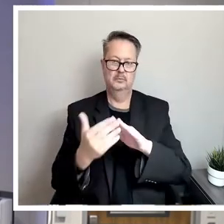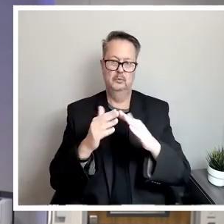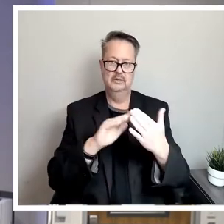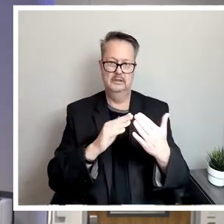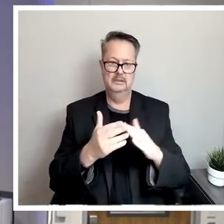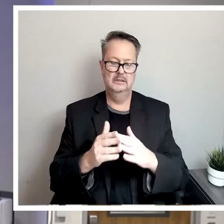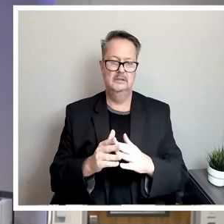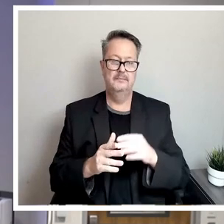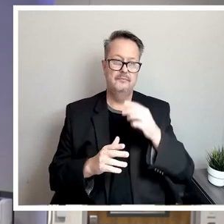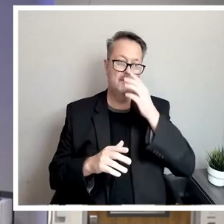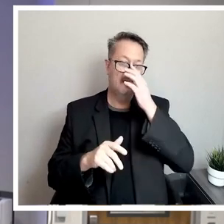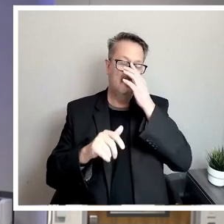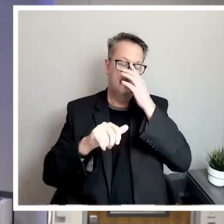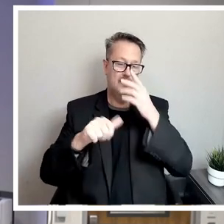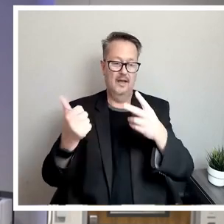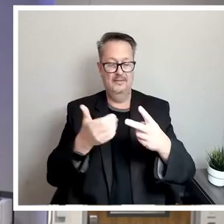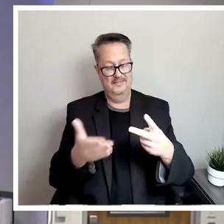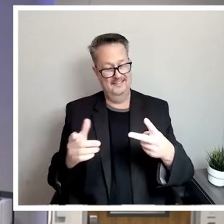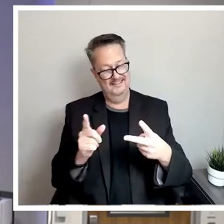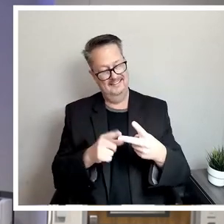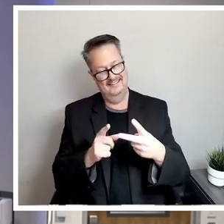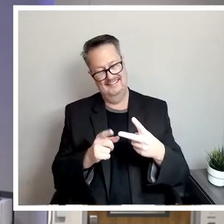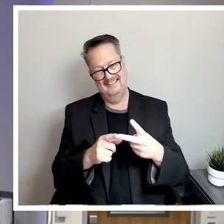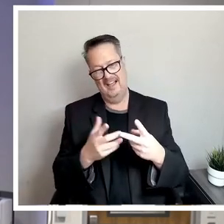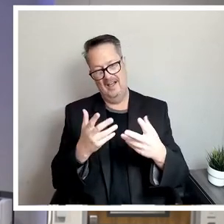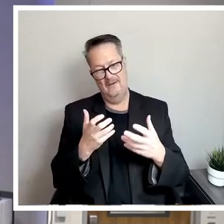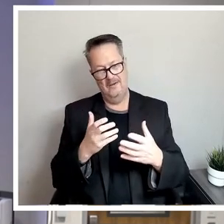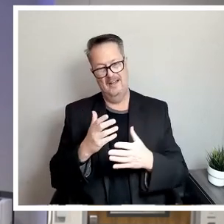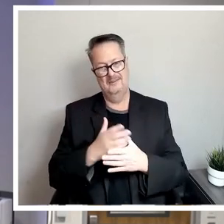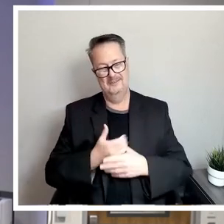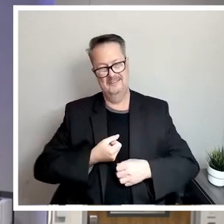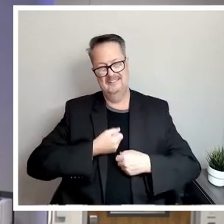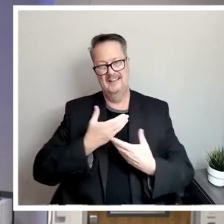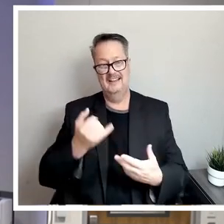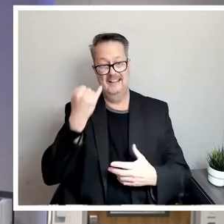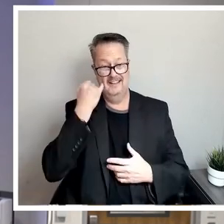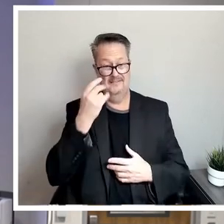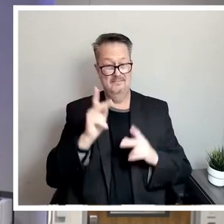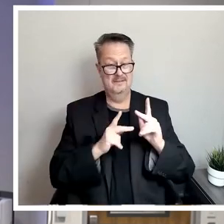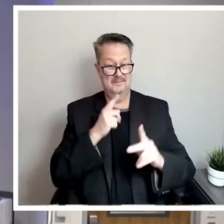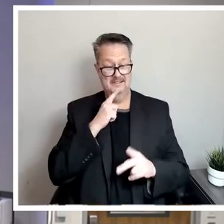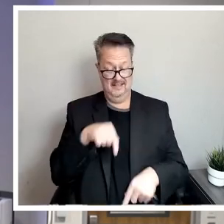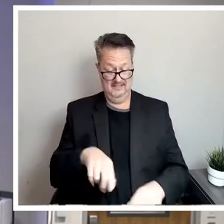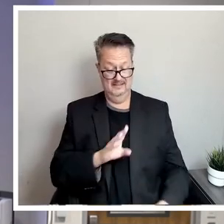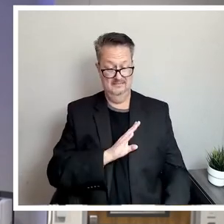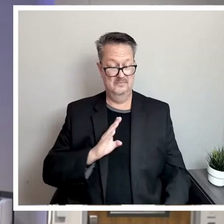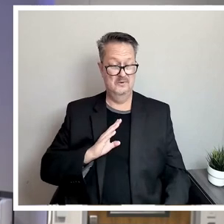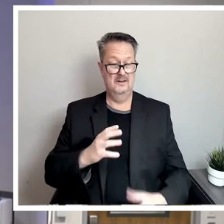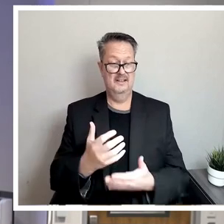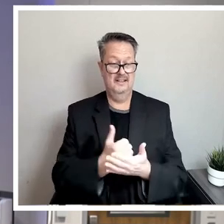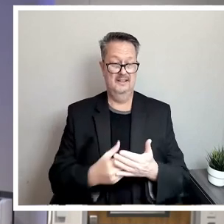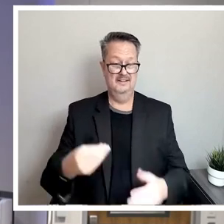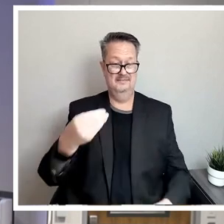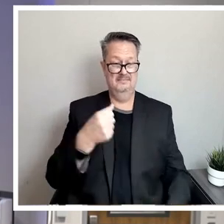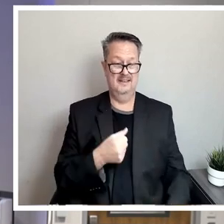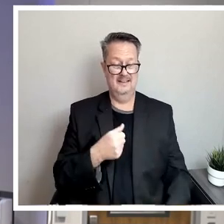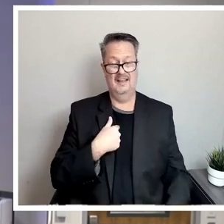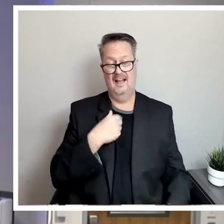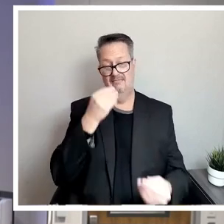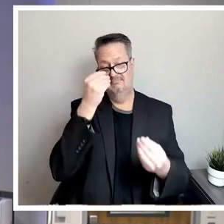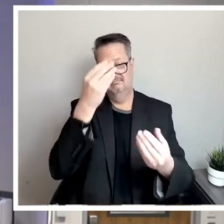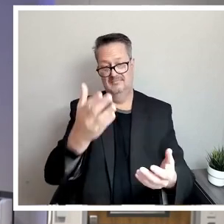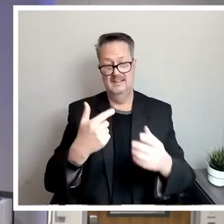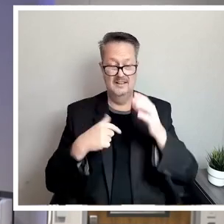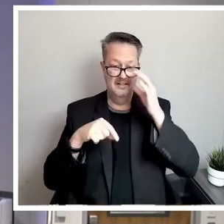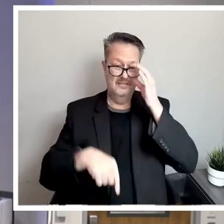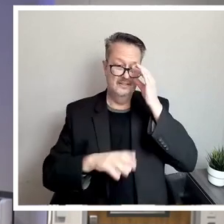And the other thing I want to share, if they say this board get paid, I can tell you, I get, this